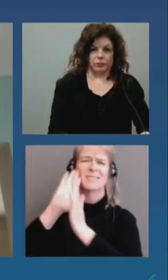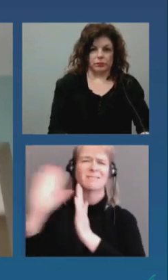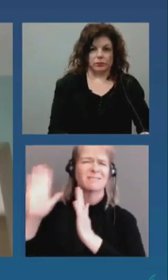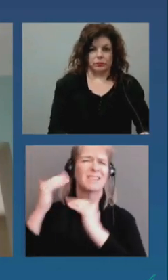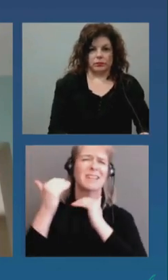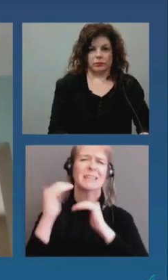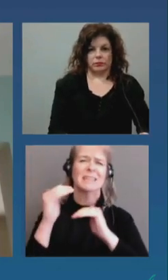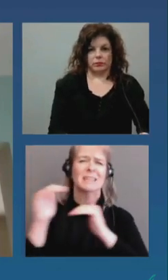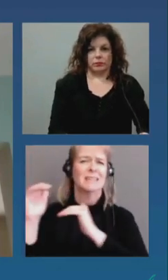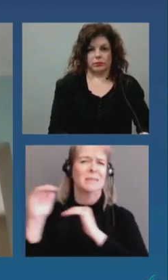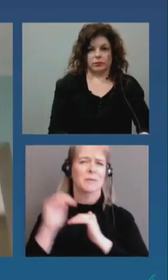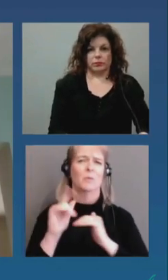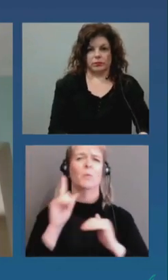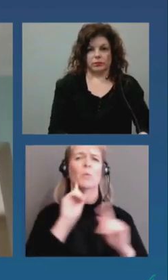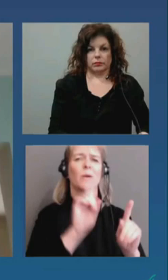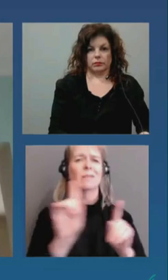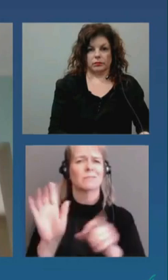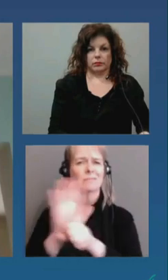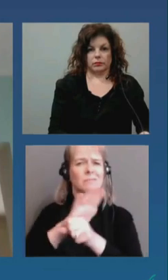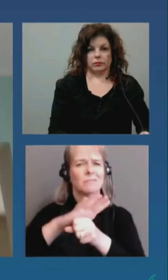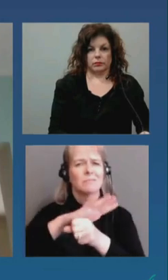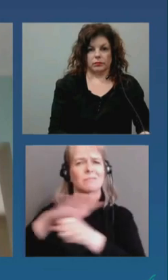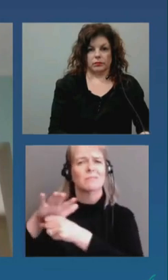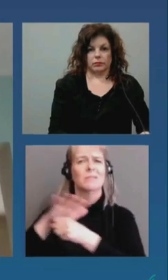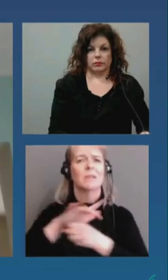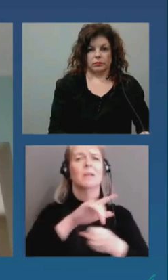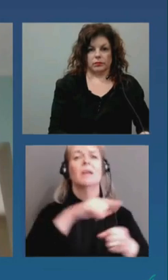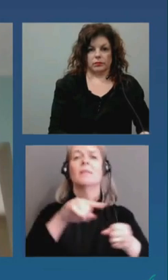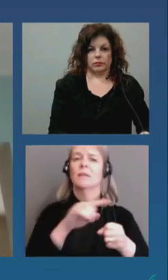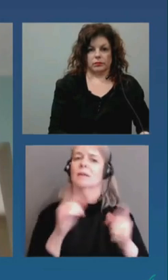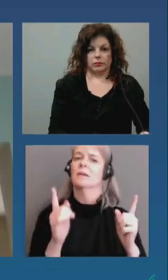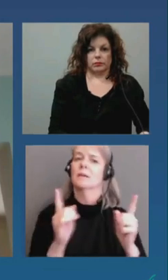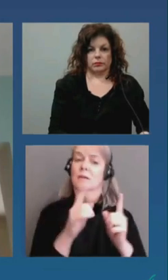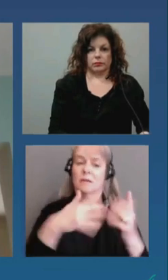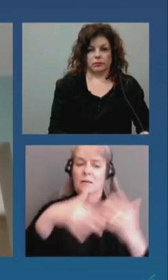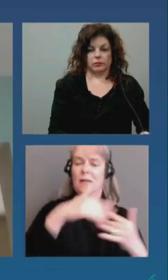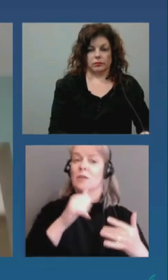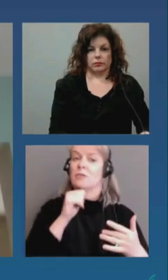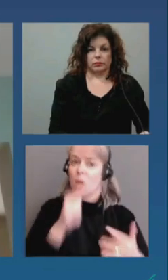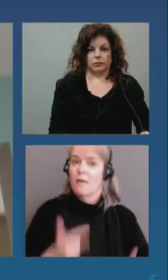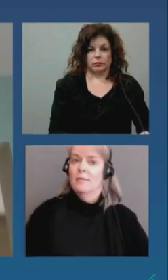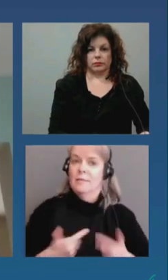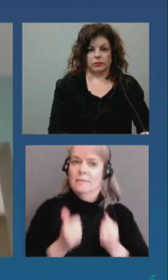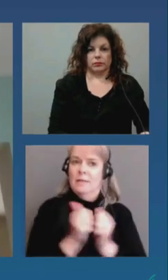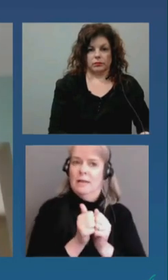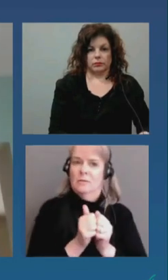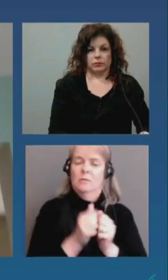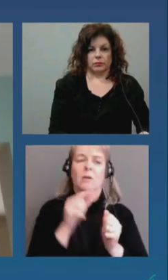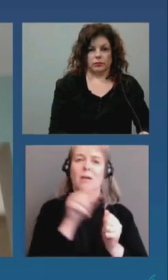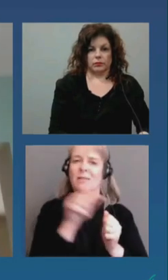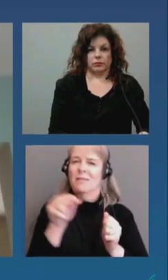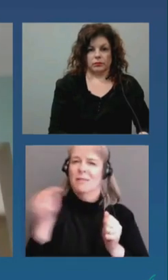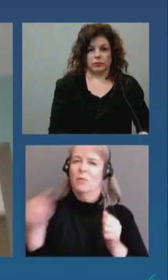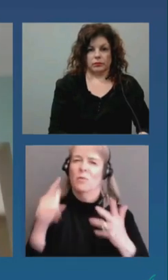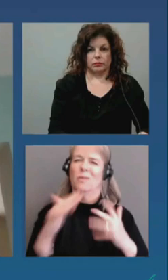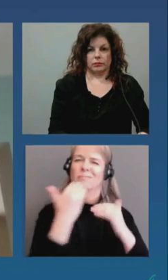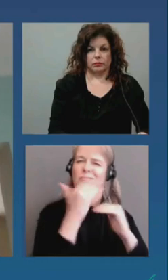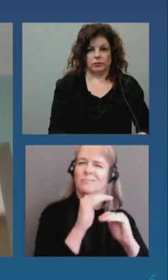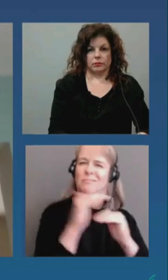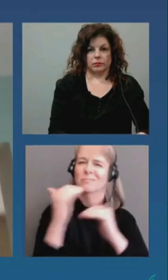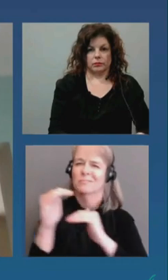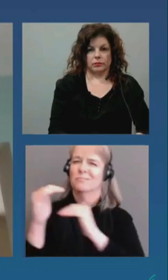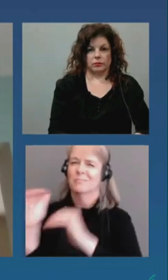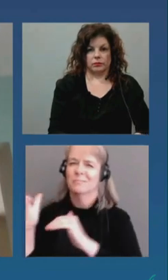come into close contact with people outside of their household. We're trying to work together to prevent outbreaks before they happen. Instead of